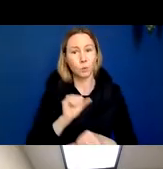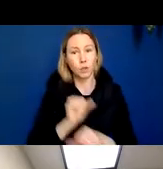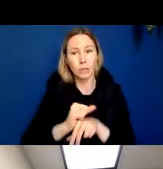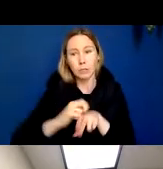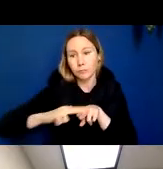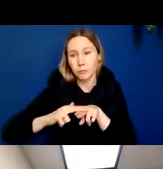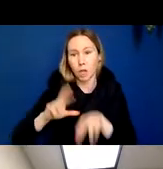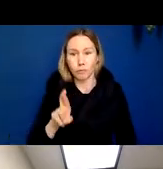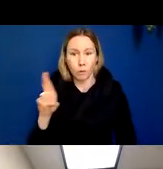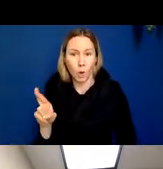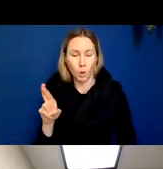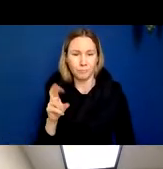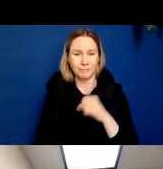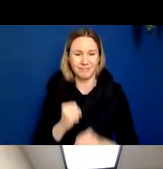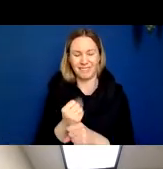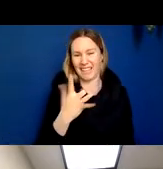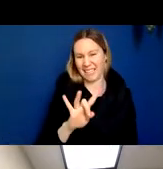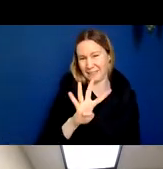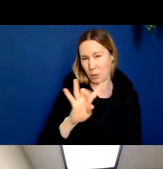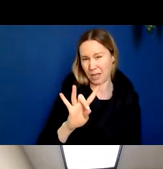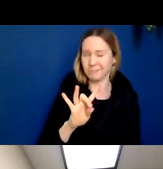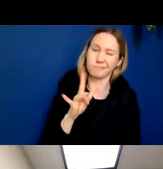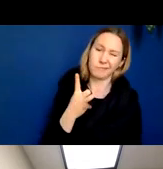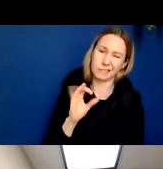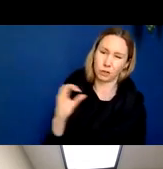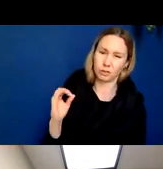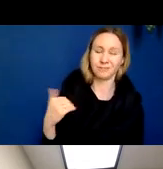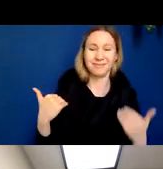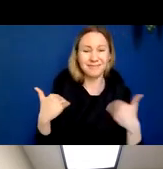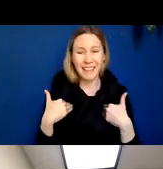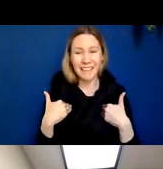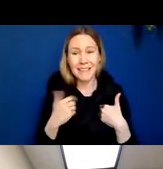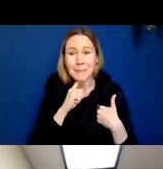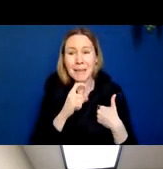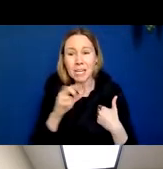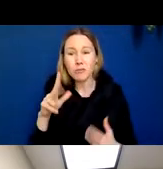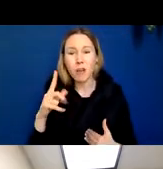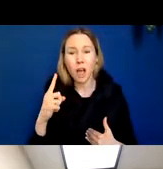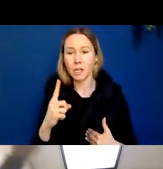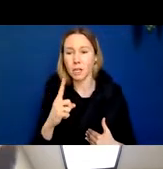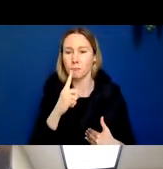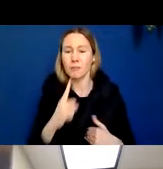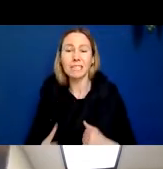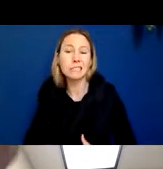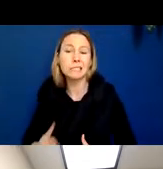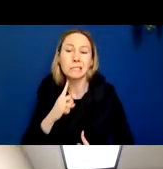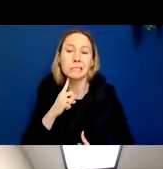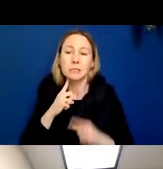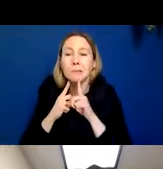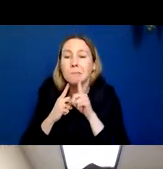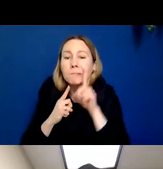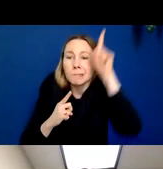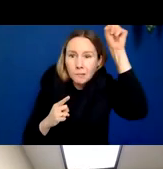1800s, and he had this metal rod basically project from the bottom of his skull and come off the top of his skull.